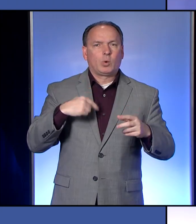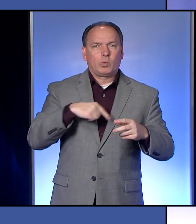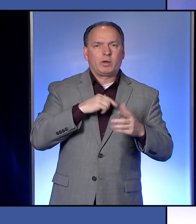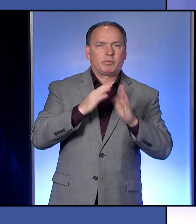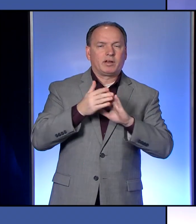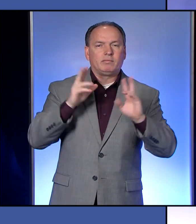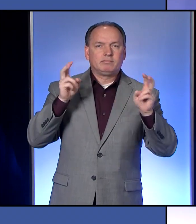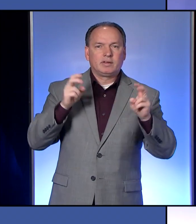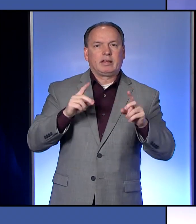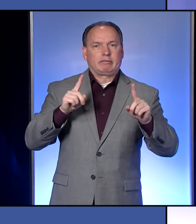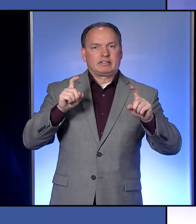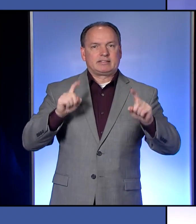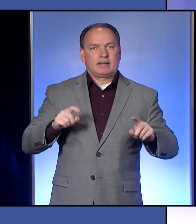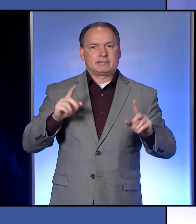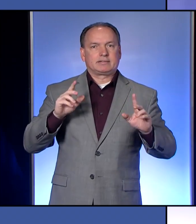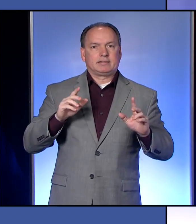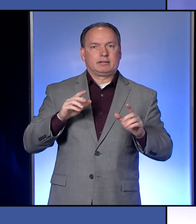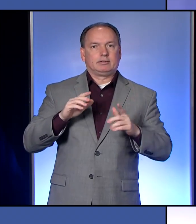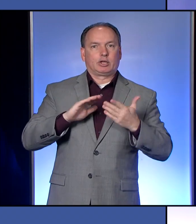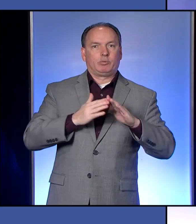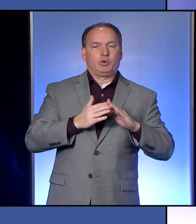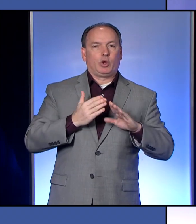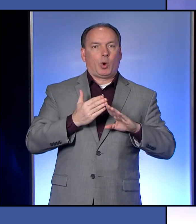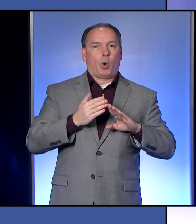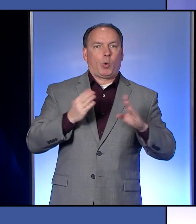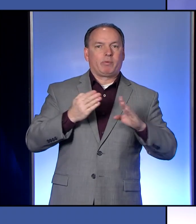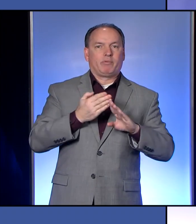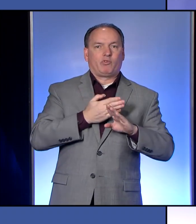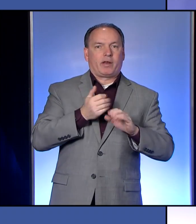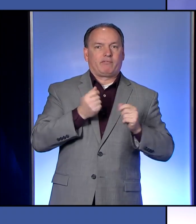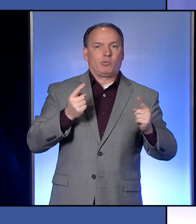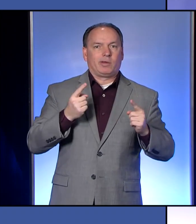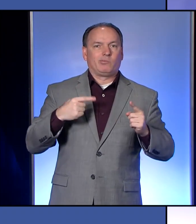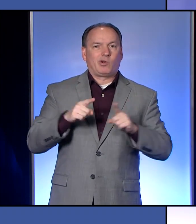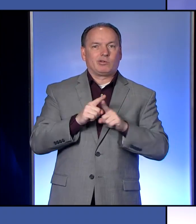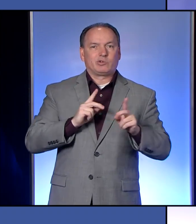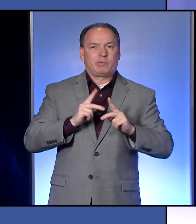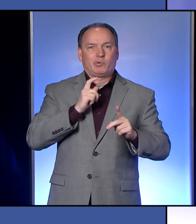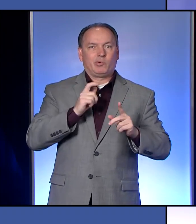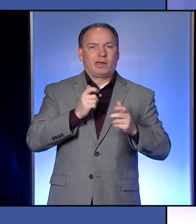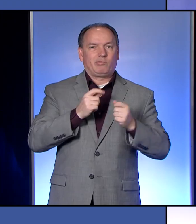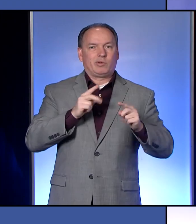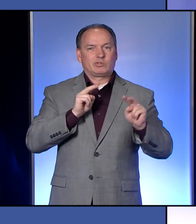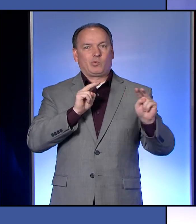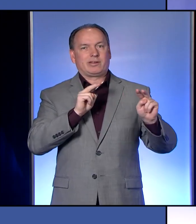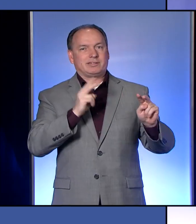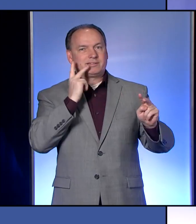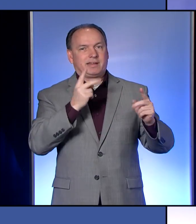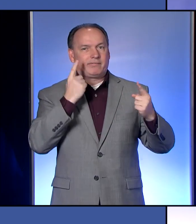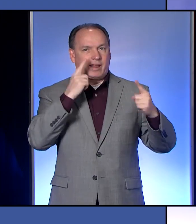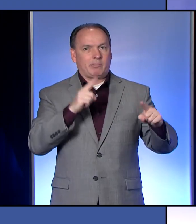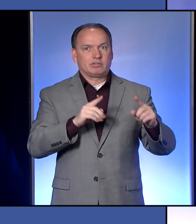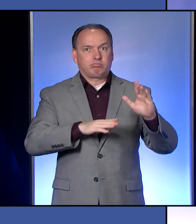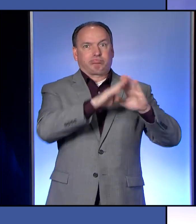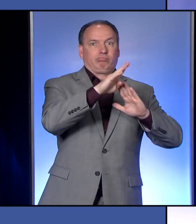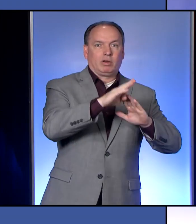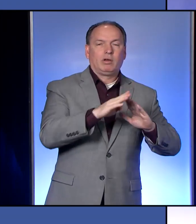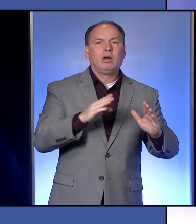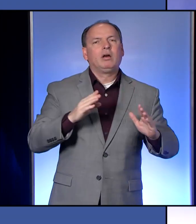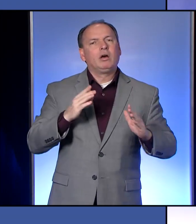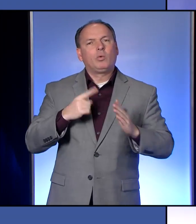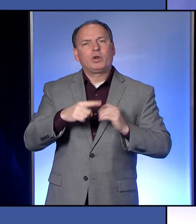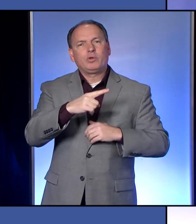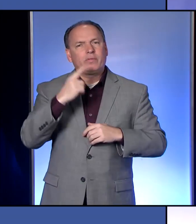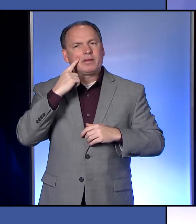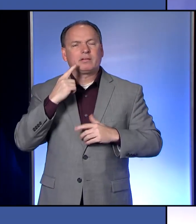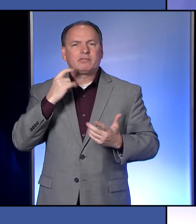where, you know, where, yes, we get to reopen before everybody else, but we're also the people that everybody are watching to see what's happening. So what would you say to those people who